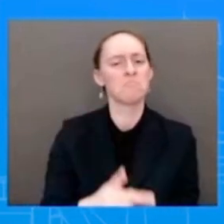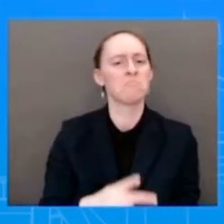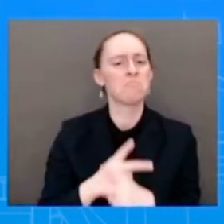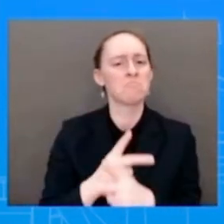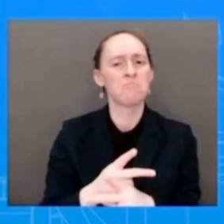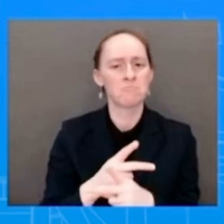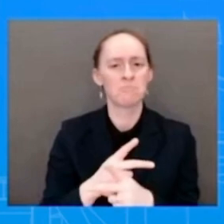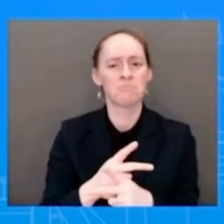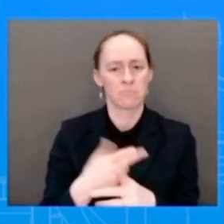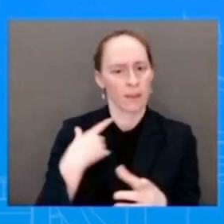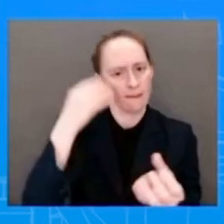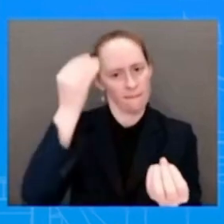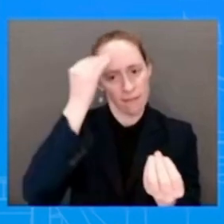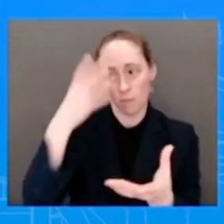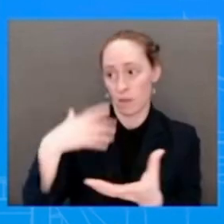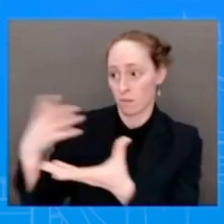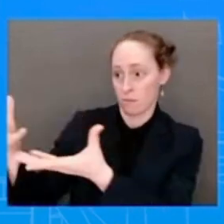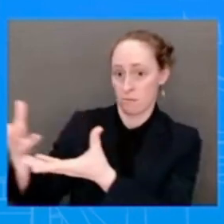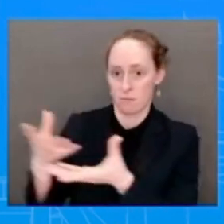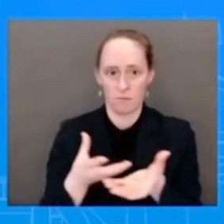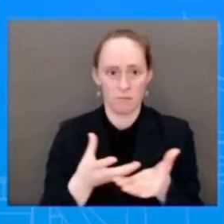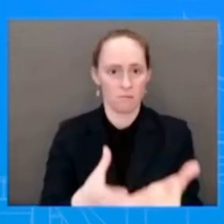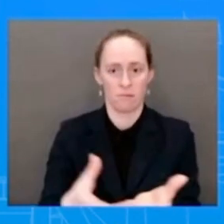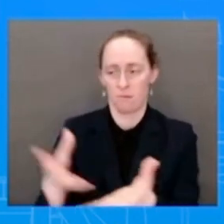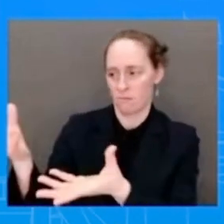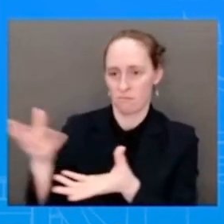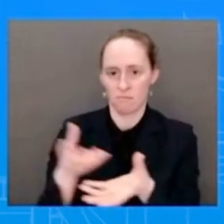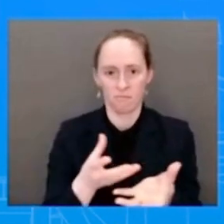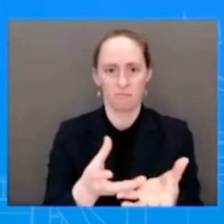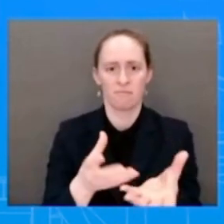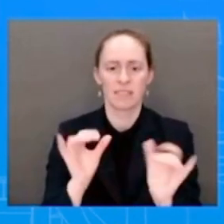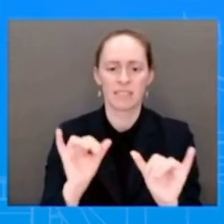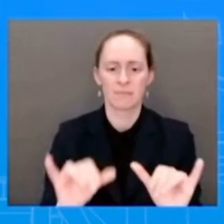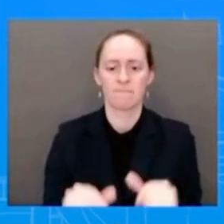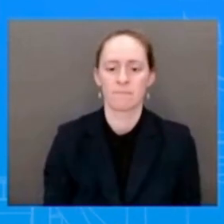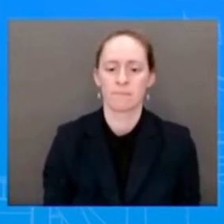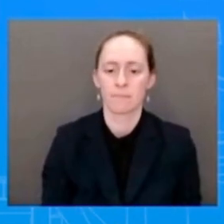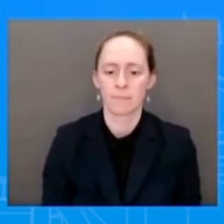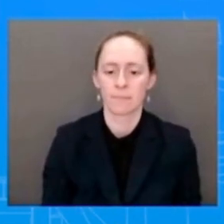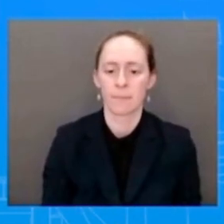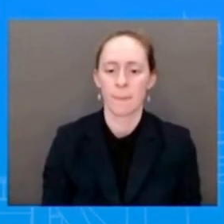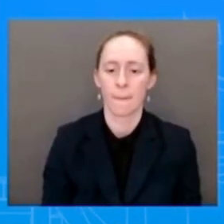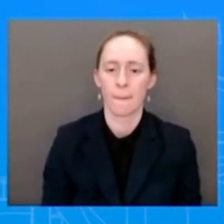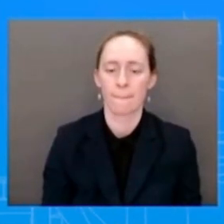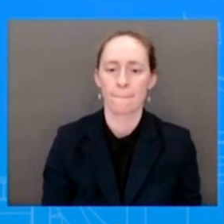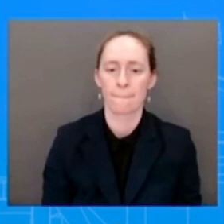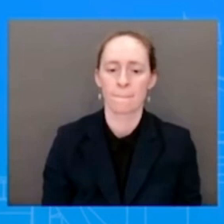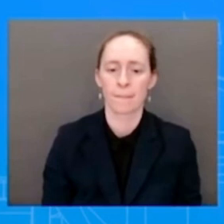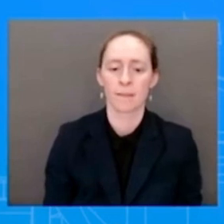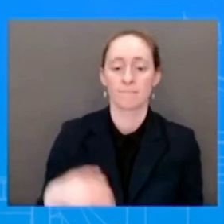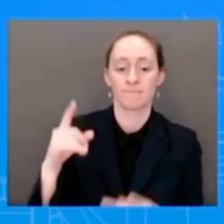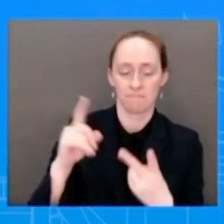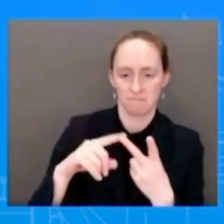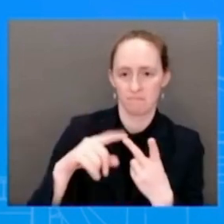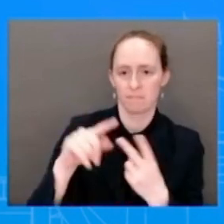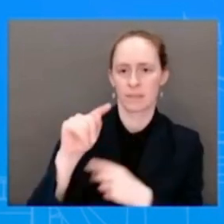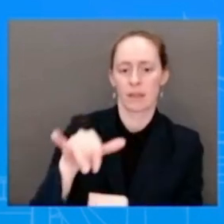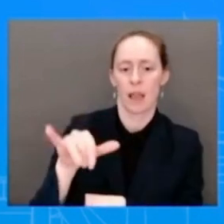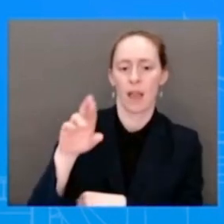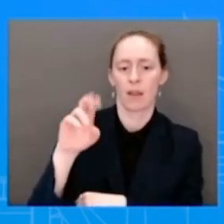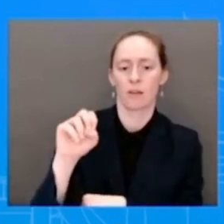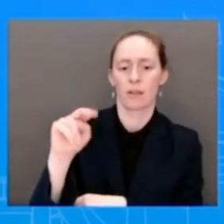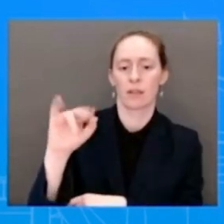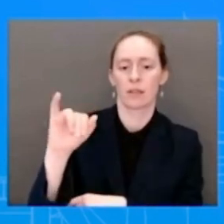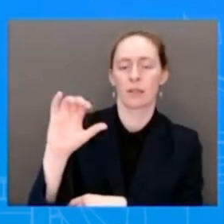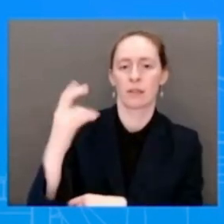and I will continue to do that. On the Tyree Nichols funeral and posing this question with Noah